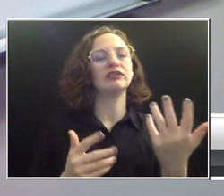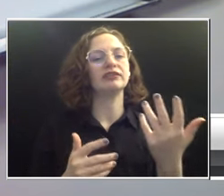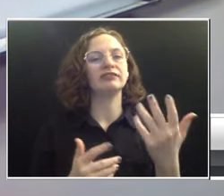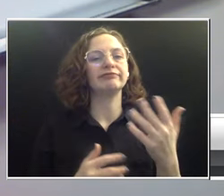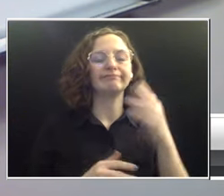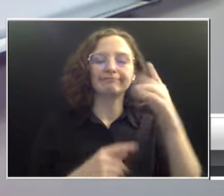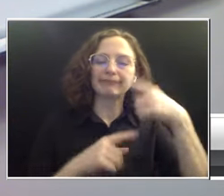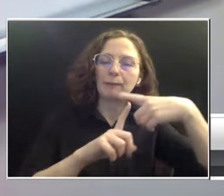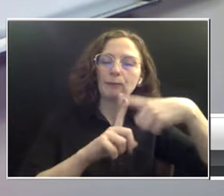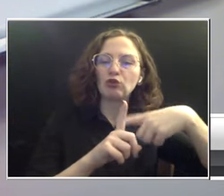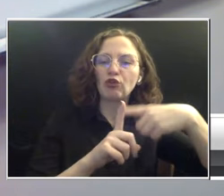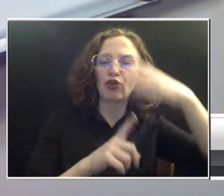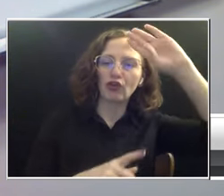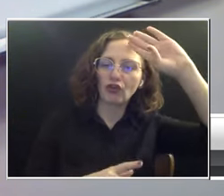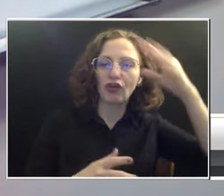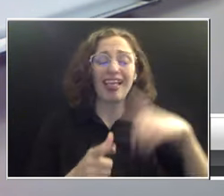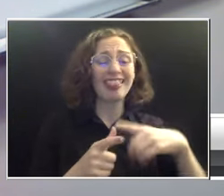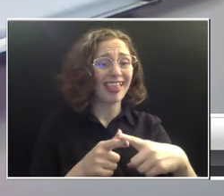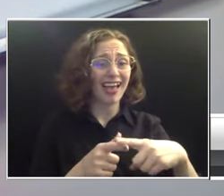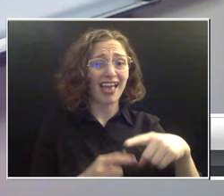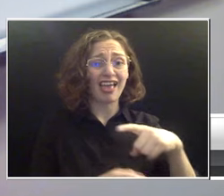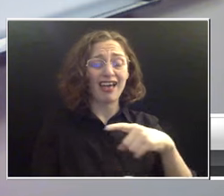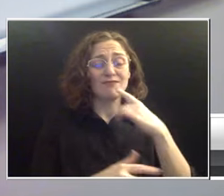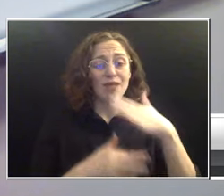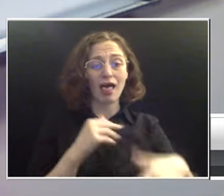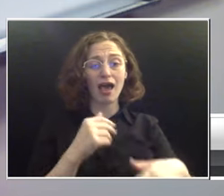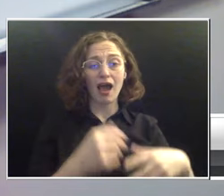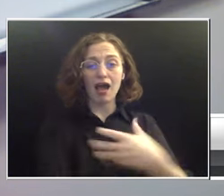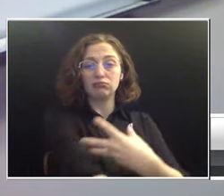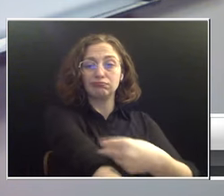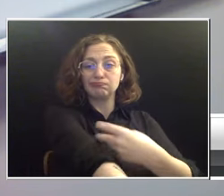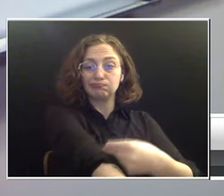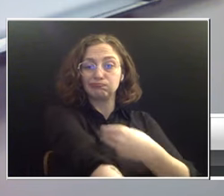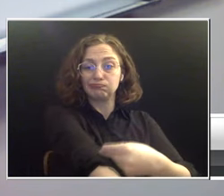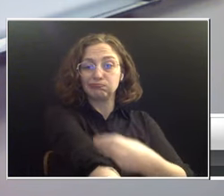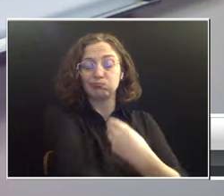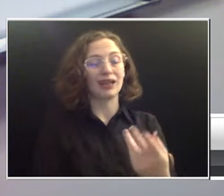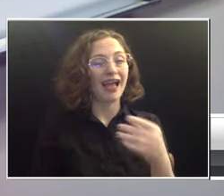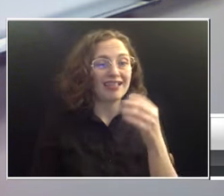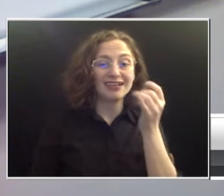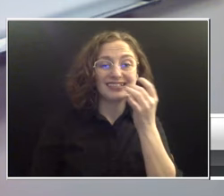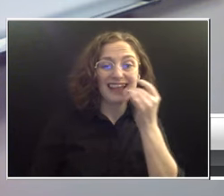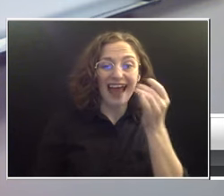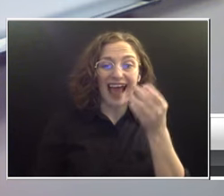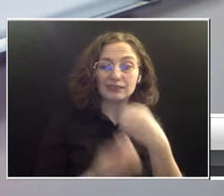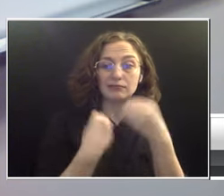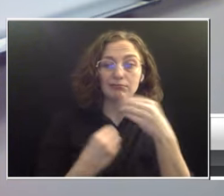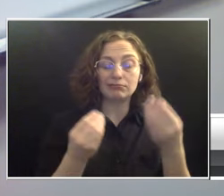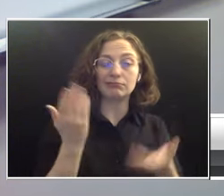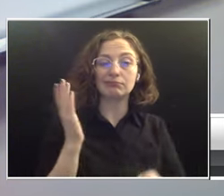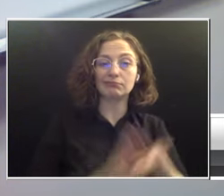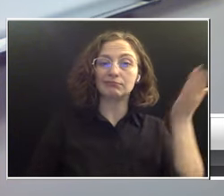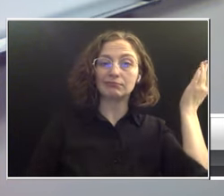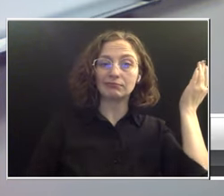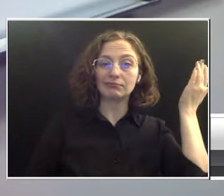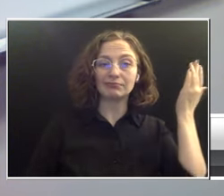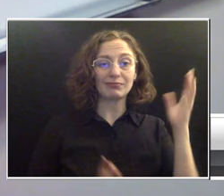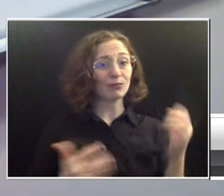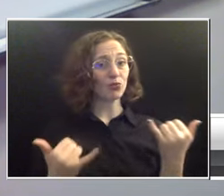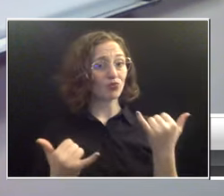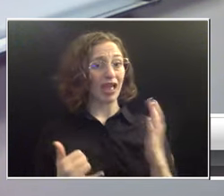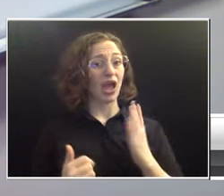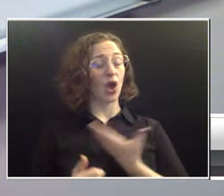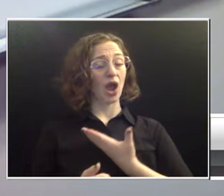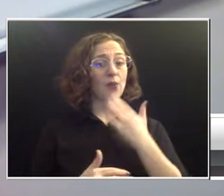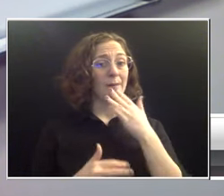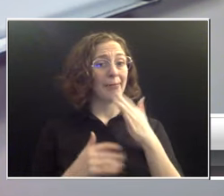it takes, it's a very quick process. And then right now, because our blood supply is so low, your unit, your donation